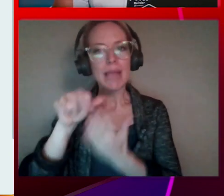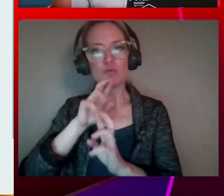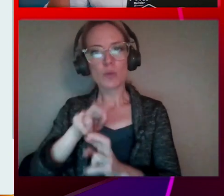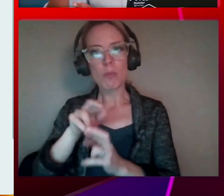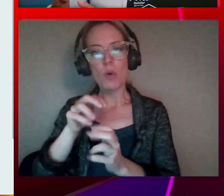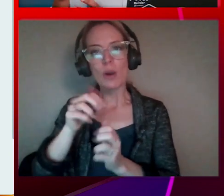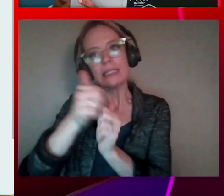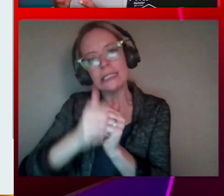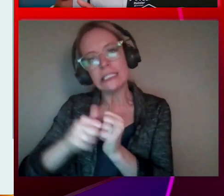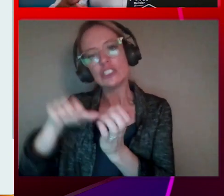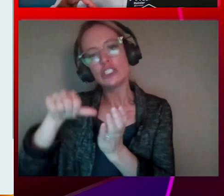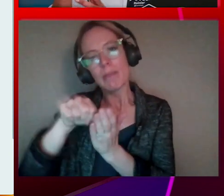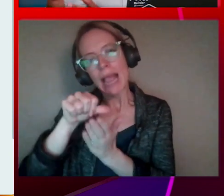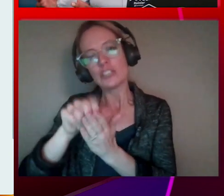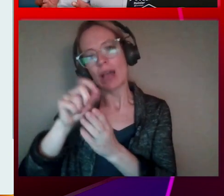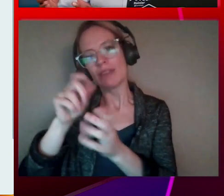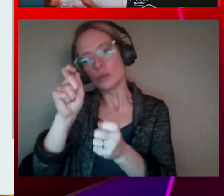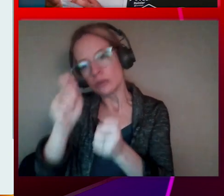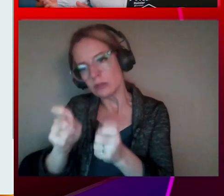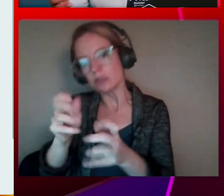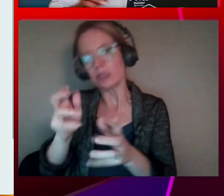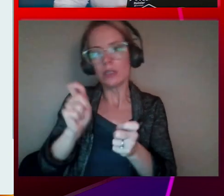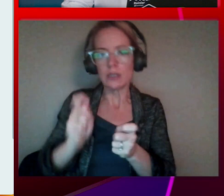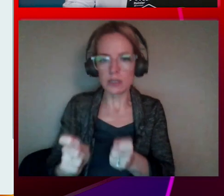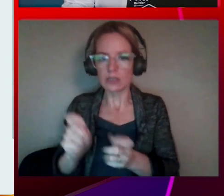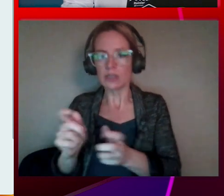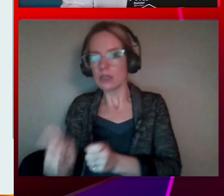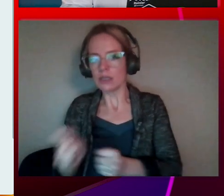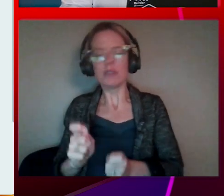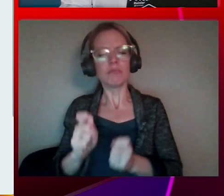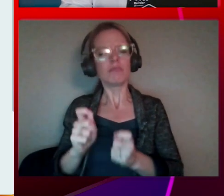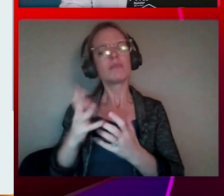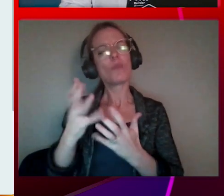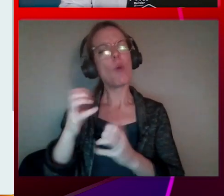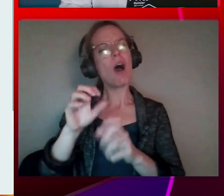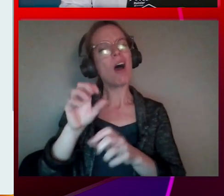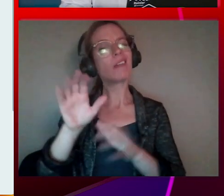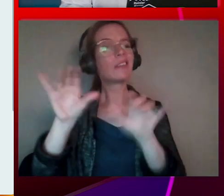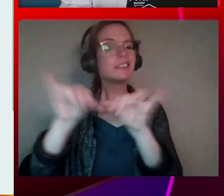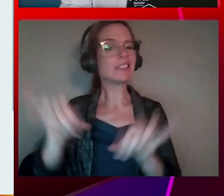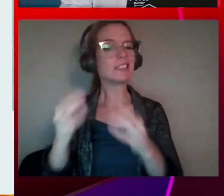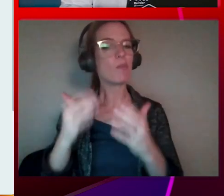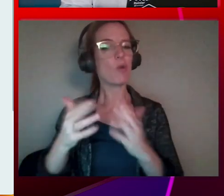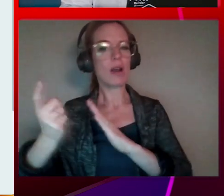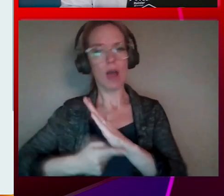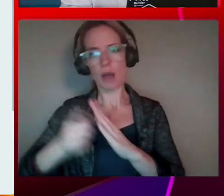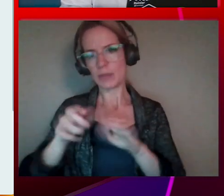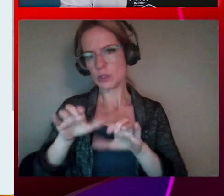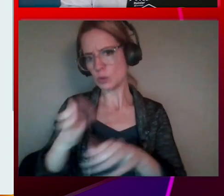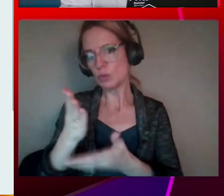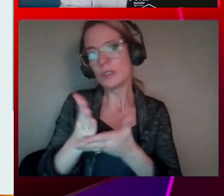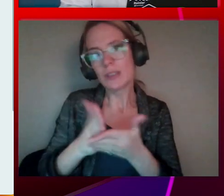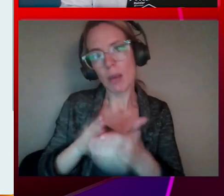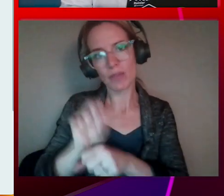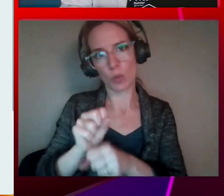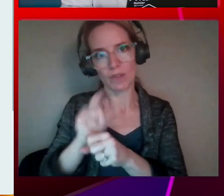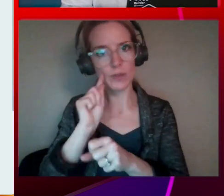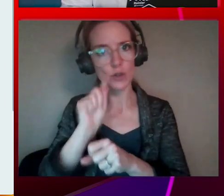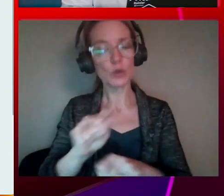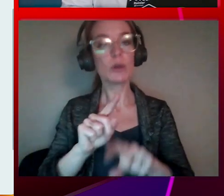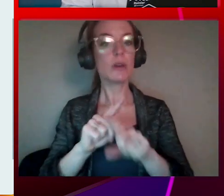time, building in natural cues into the system so that way, when you are doing something possibly